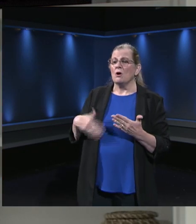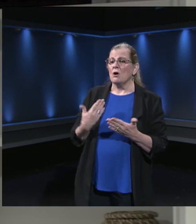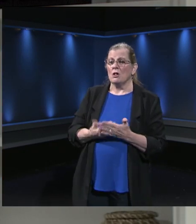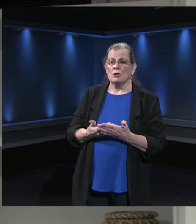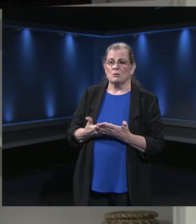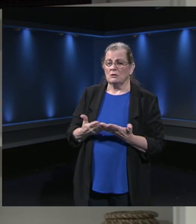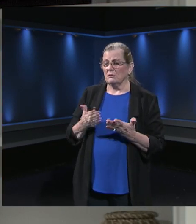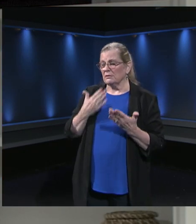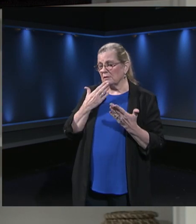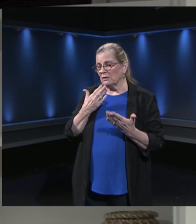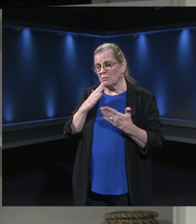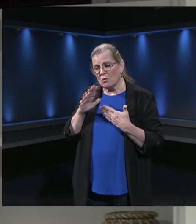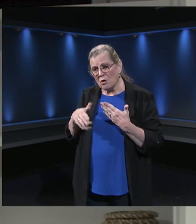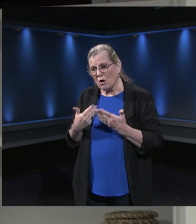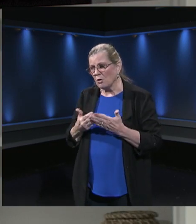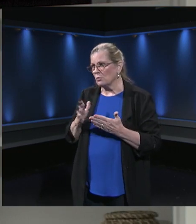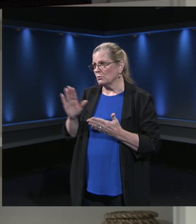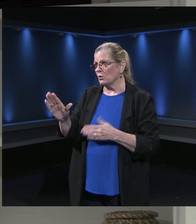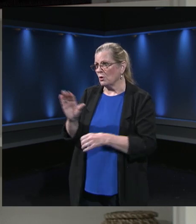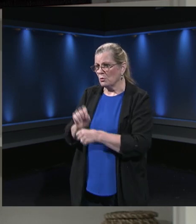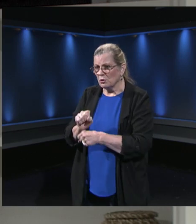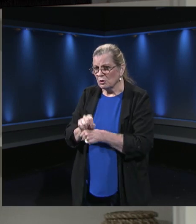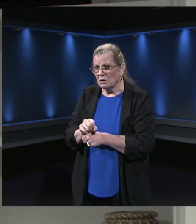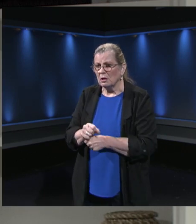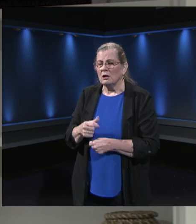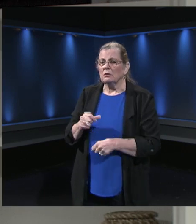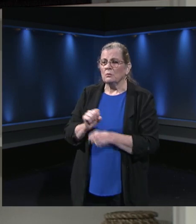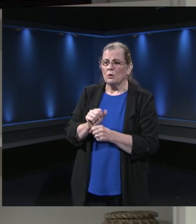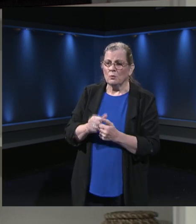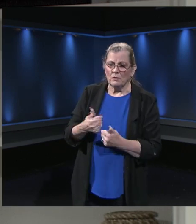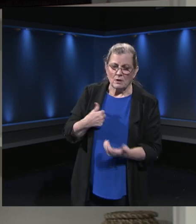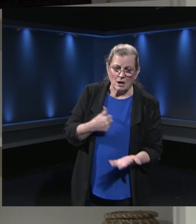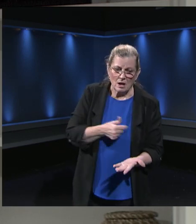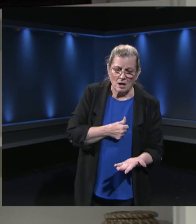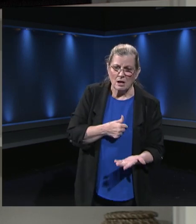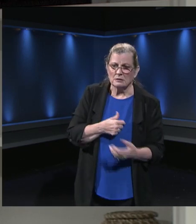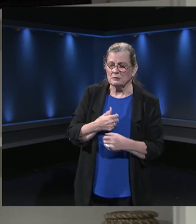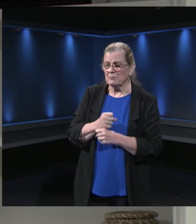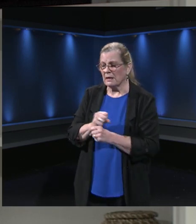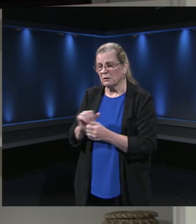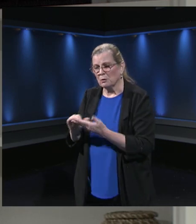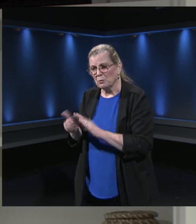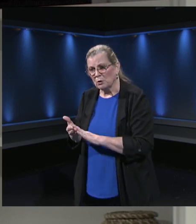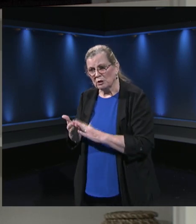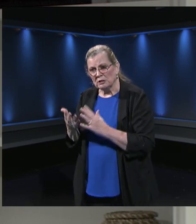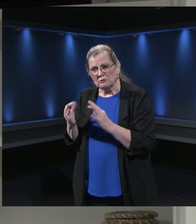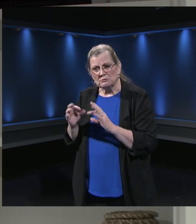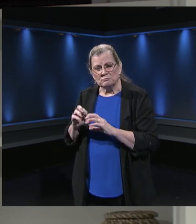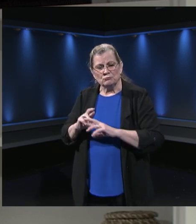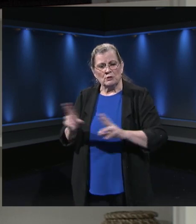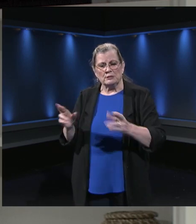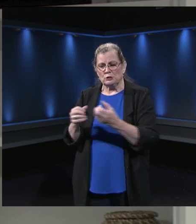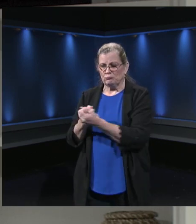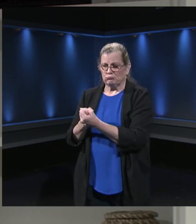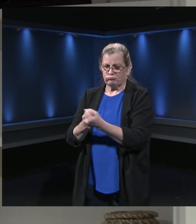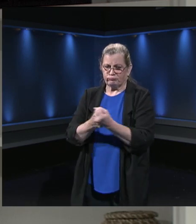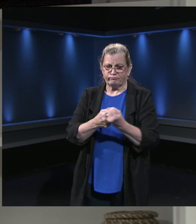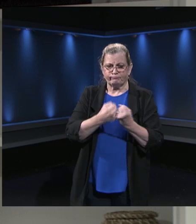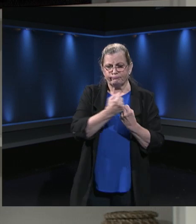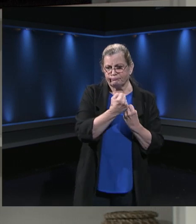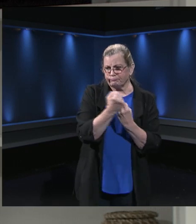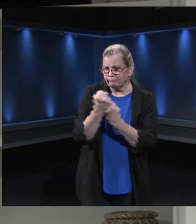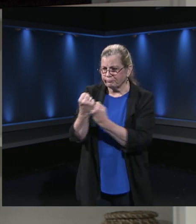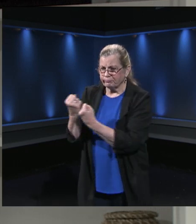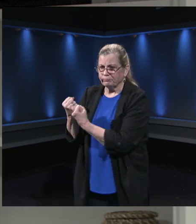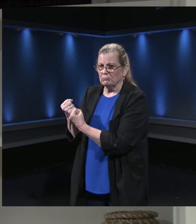to support us in this entire community with COVID. We can't say enough about our medical